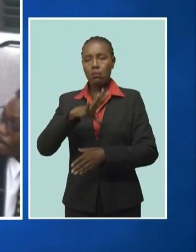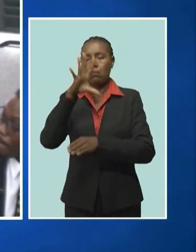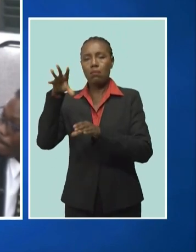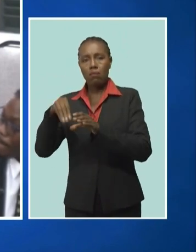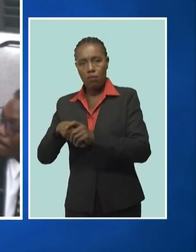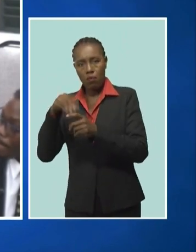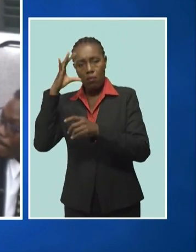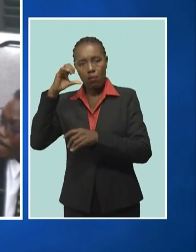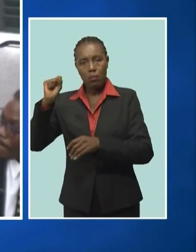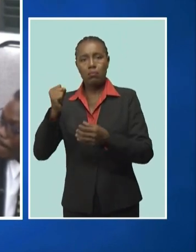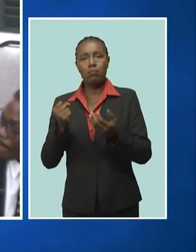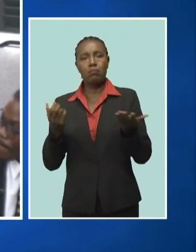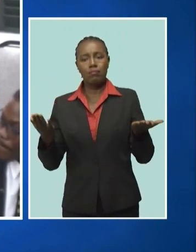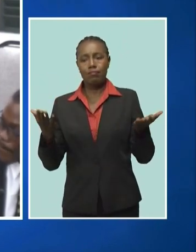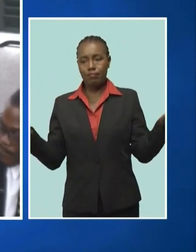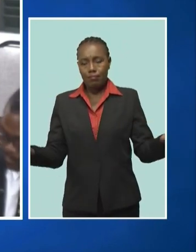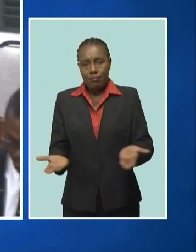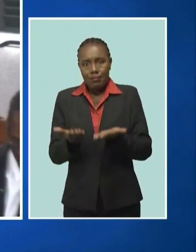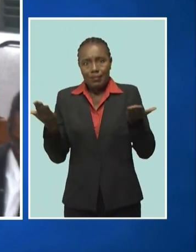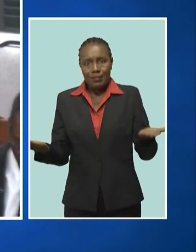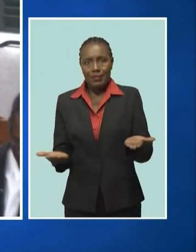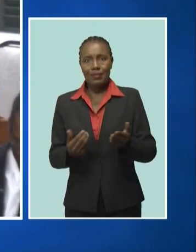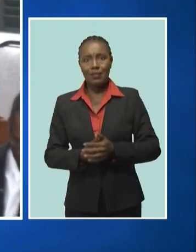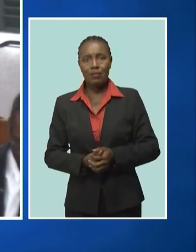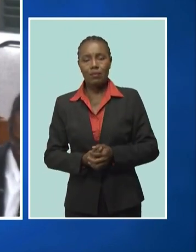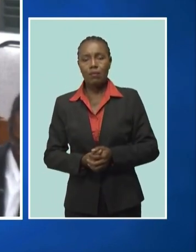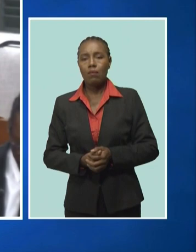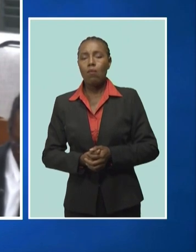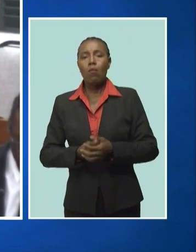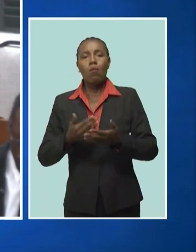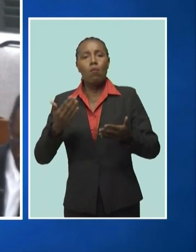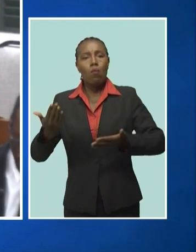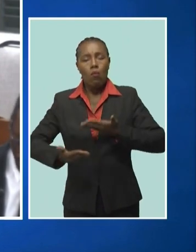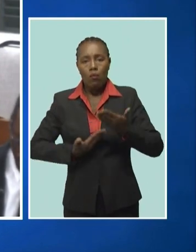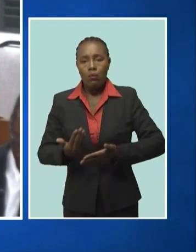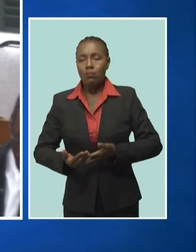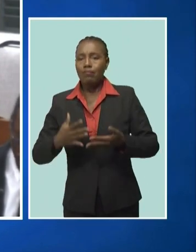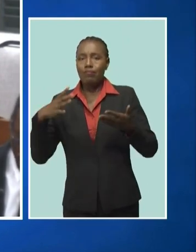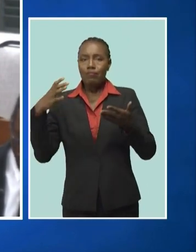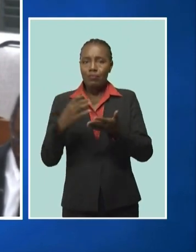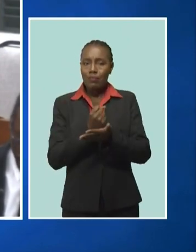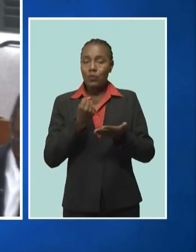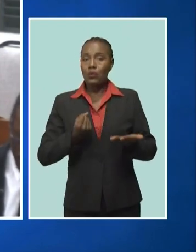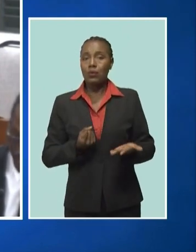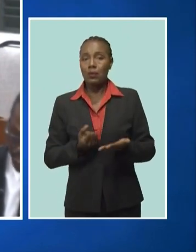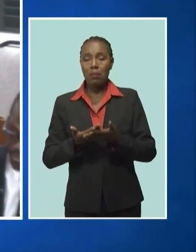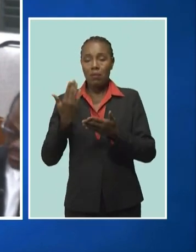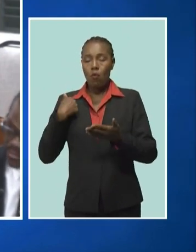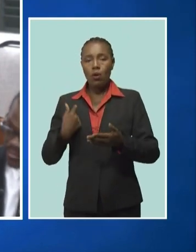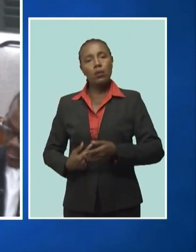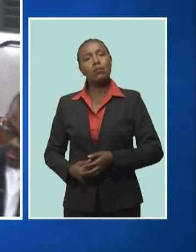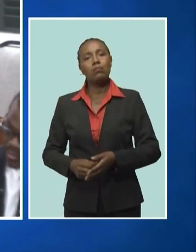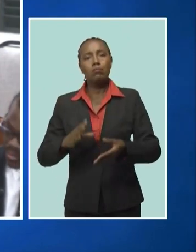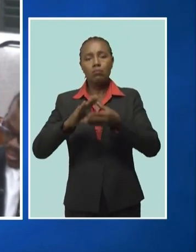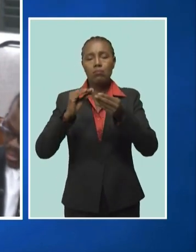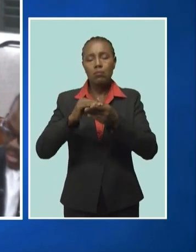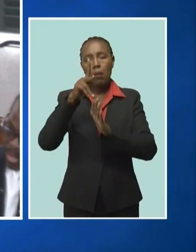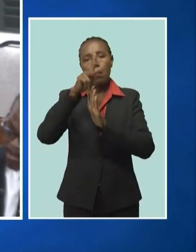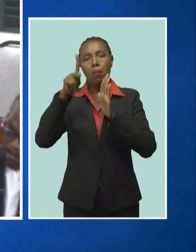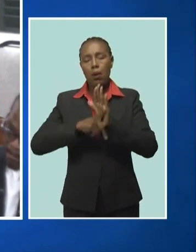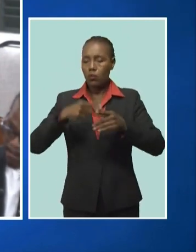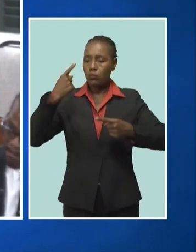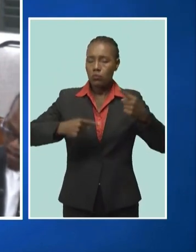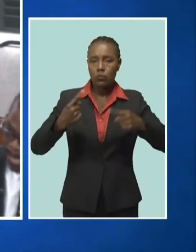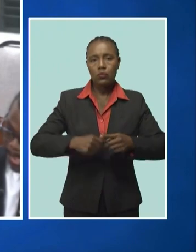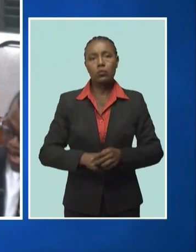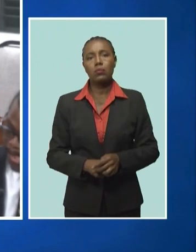in this chamber. But I welcome the opportunity which I don't think I have had to debate on policy and